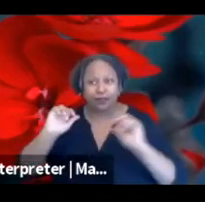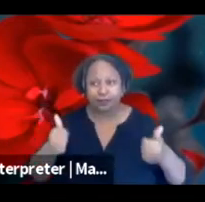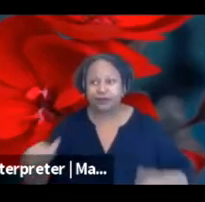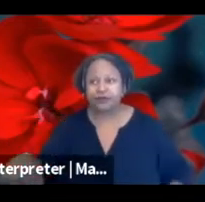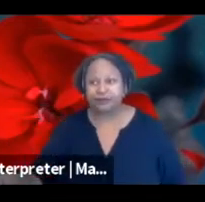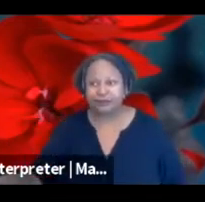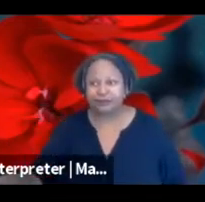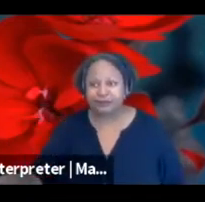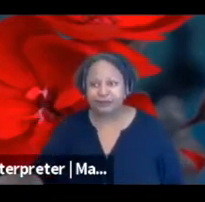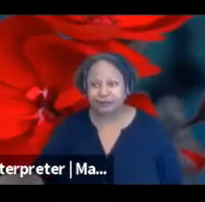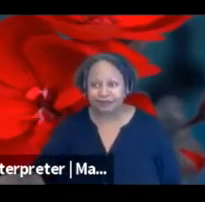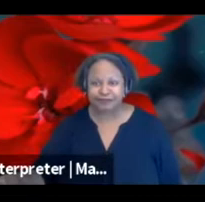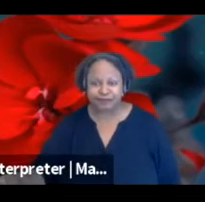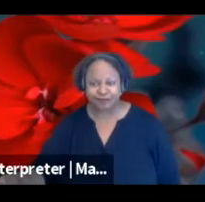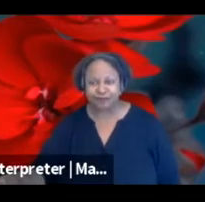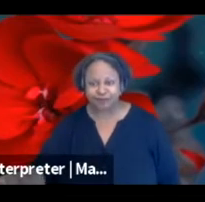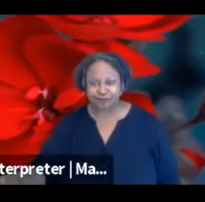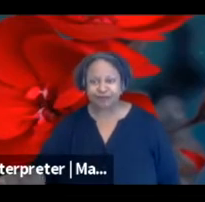Okay.